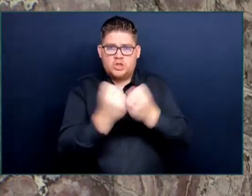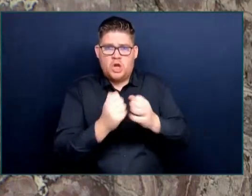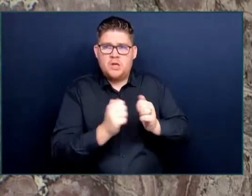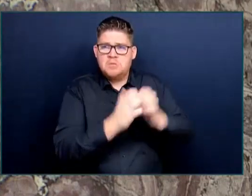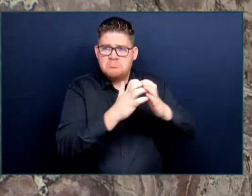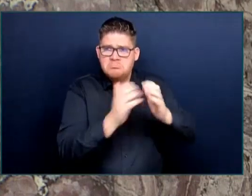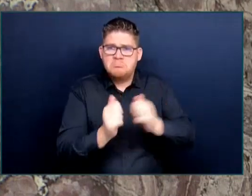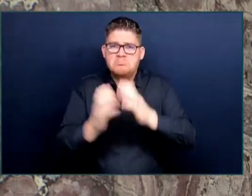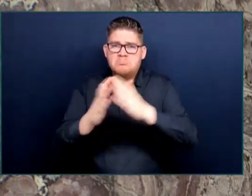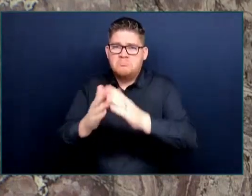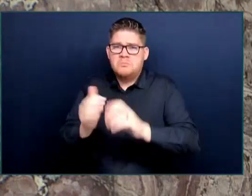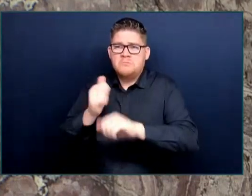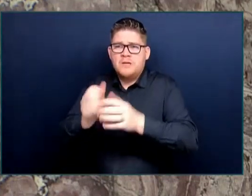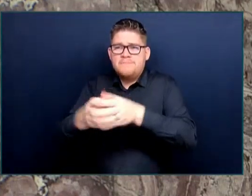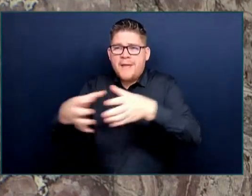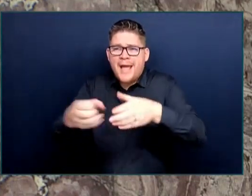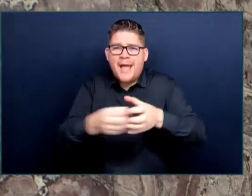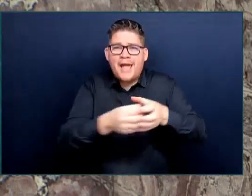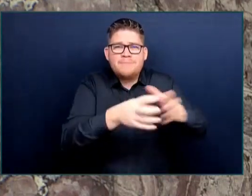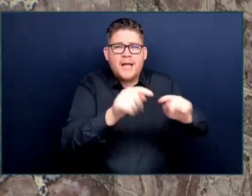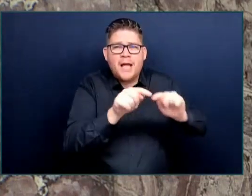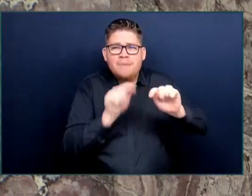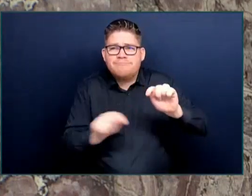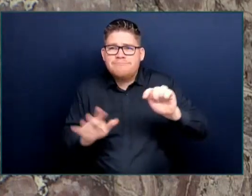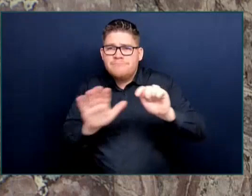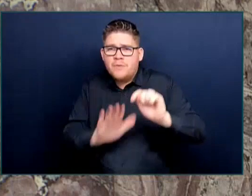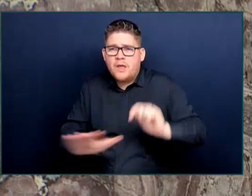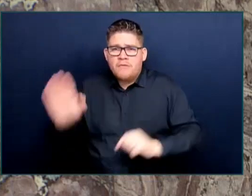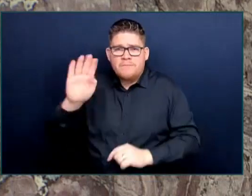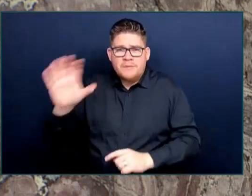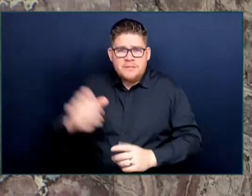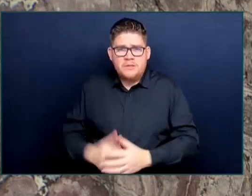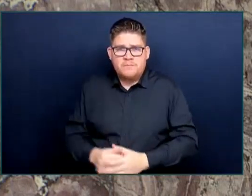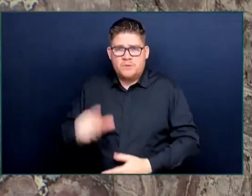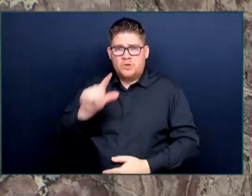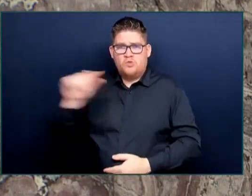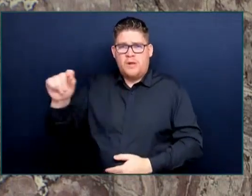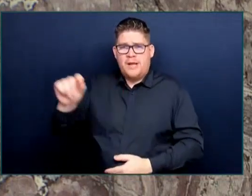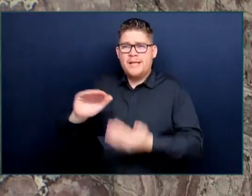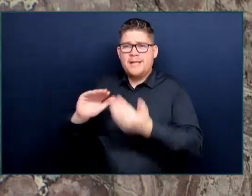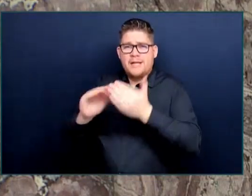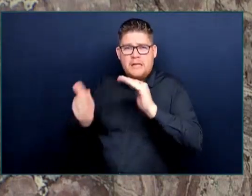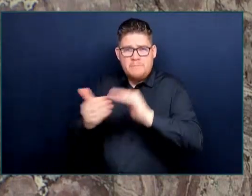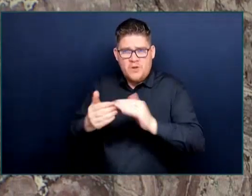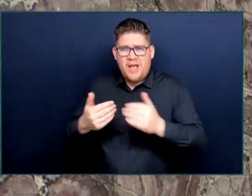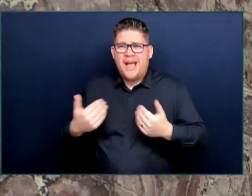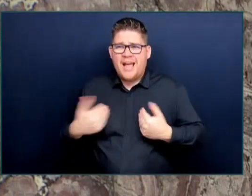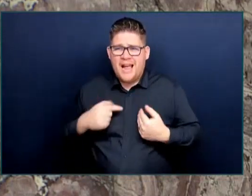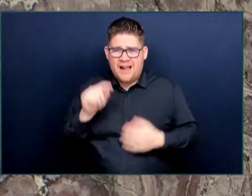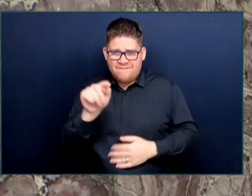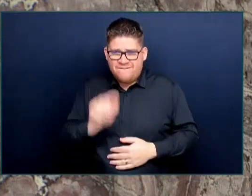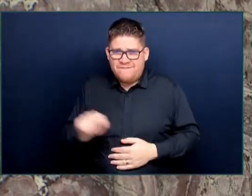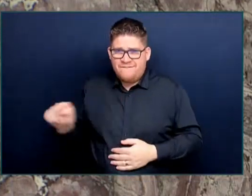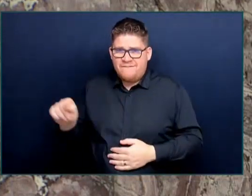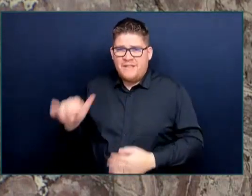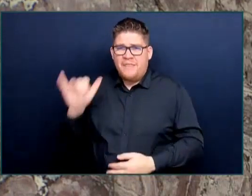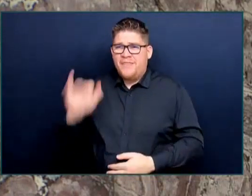province, Honourable Speaker, to some 20 communities, Honourable Speaker. That's not rhetoric, Honourable Speaker. That's action, Honourable Speaker.